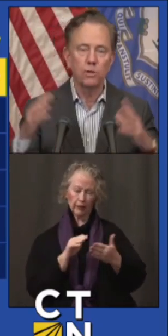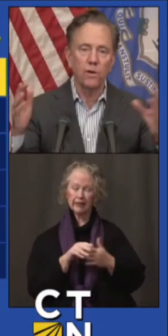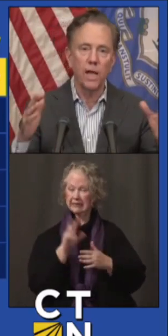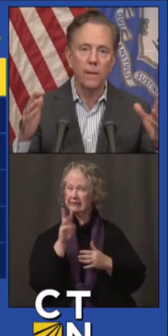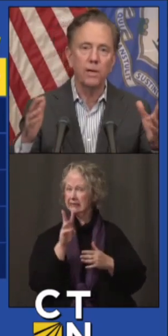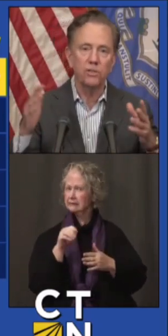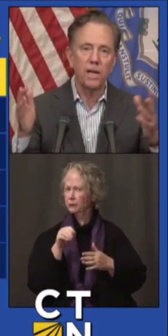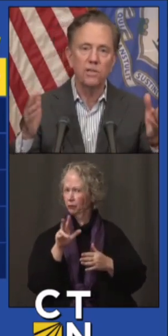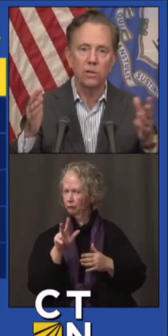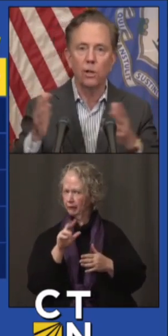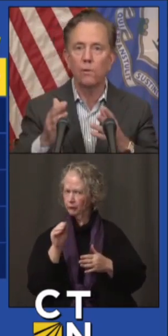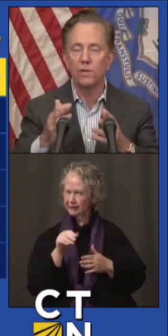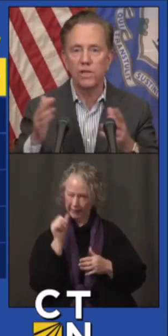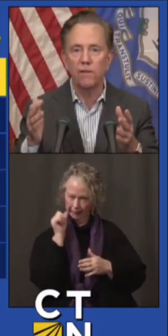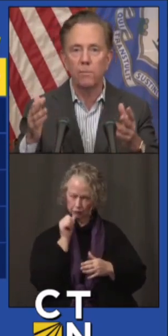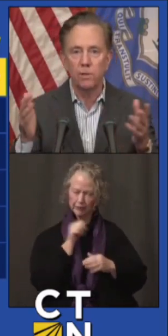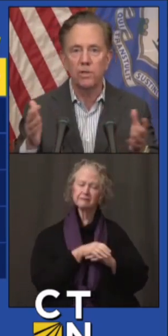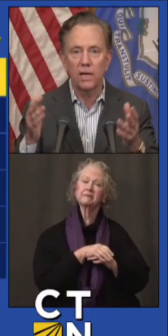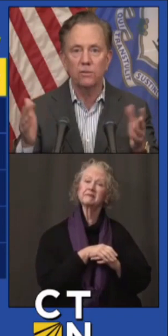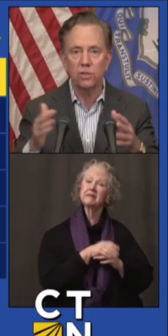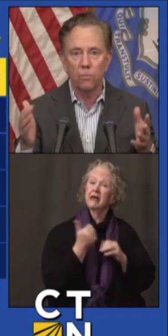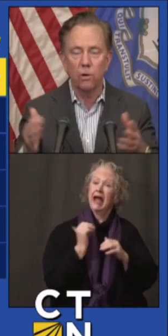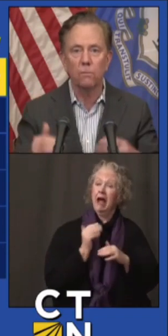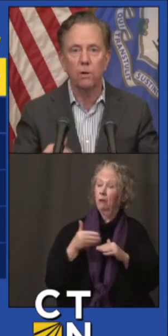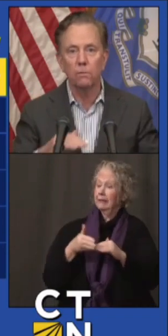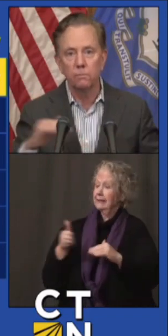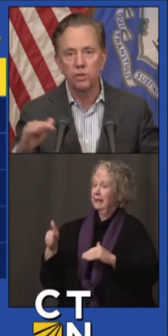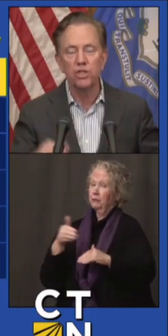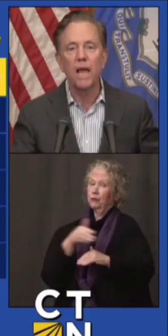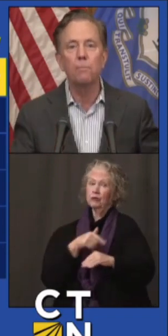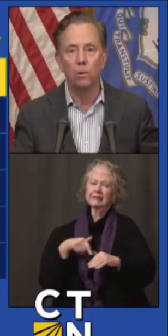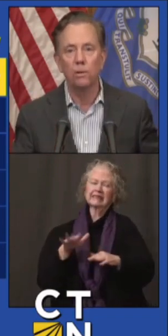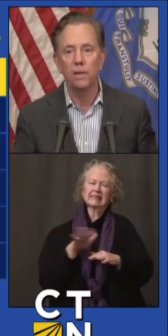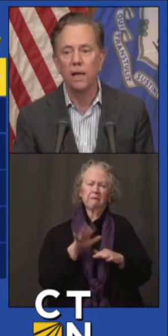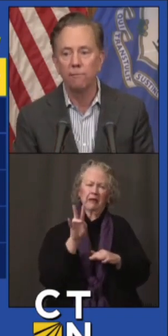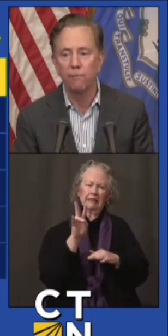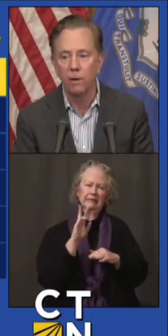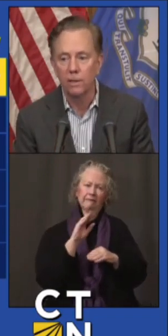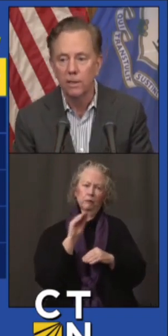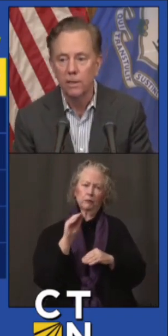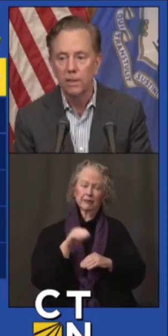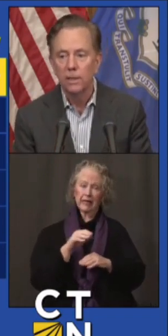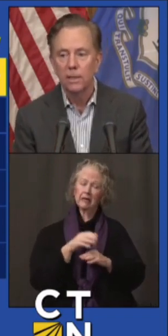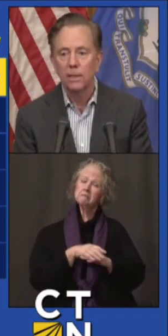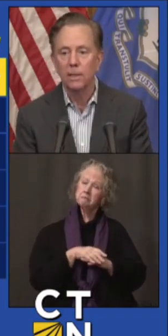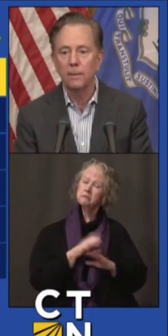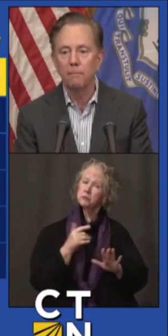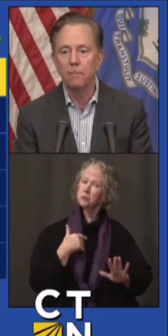Most of our neighboring states are a little over 7 percent, so we're stable in that front.